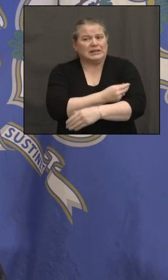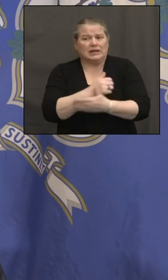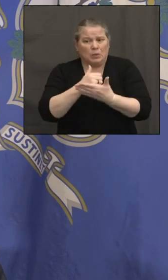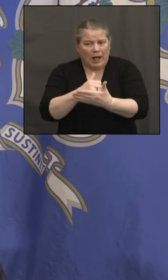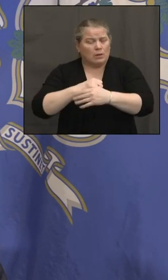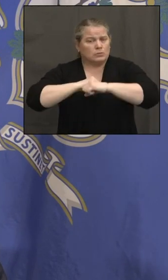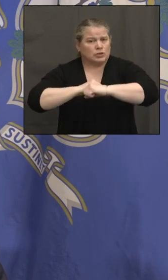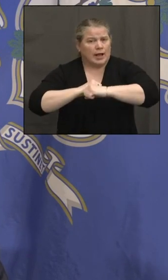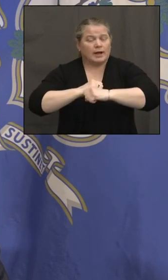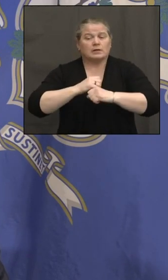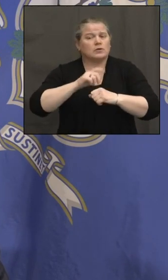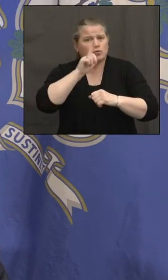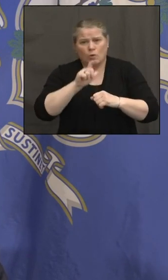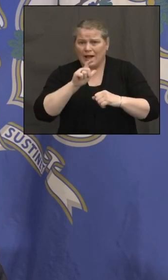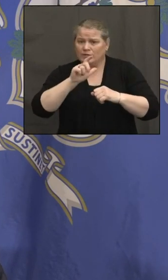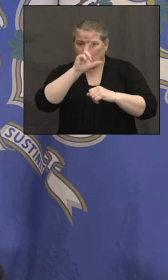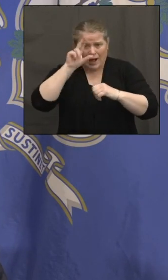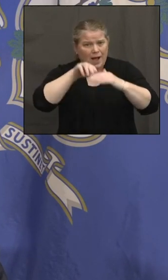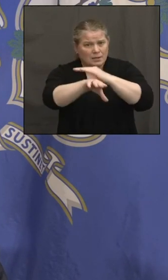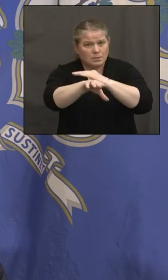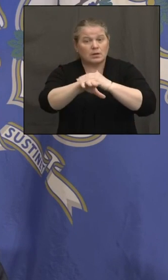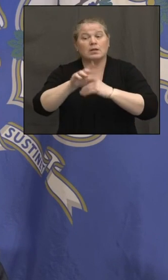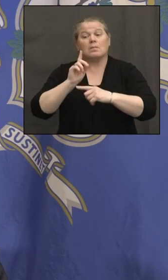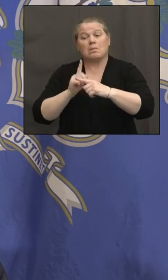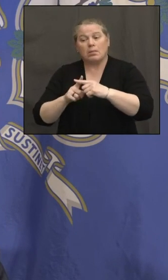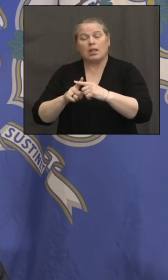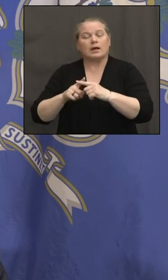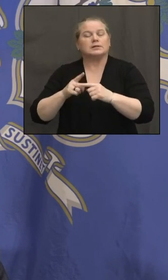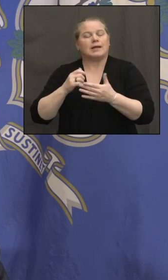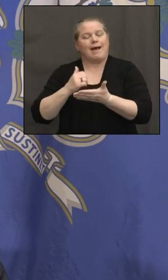at a minimum. And so far, I think it's working pretty well.